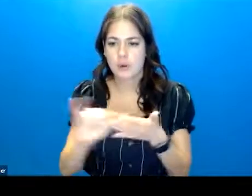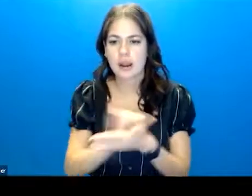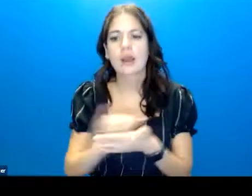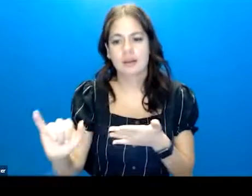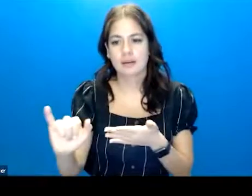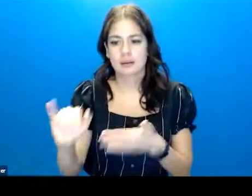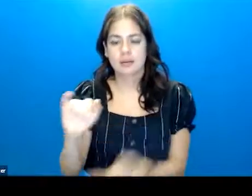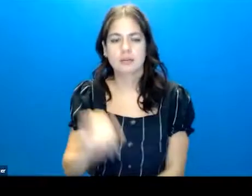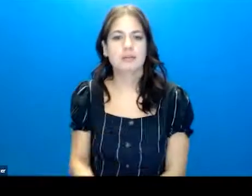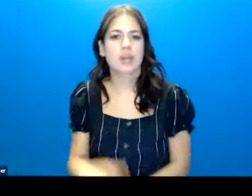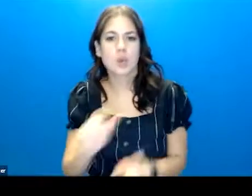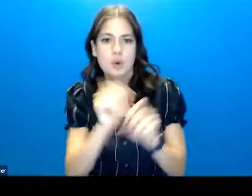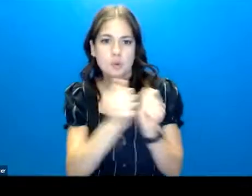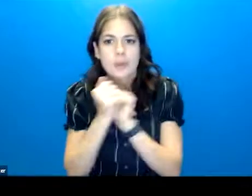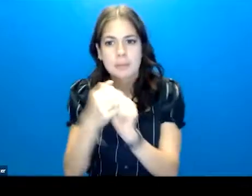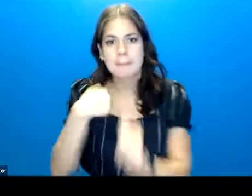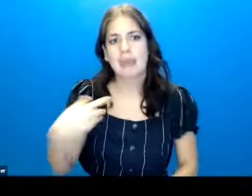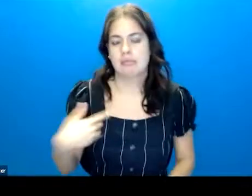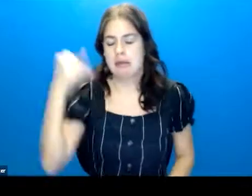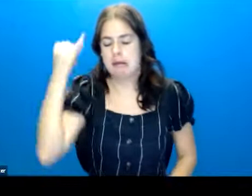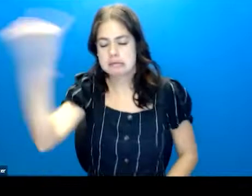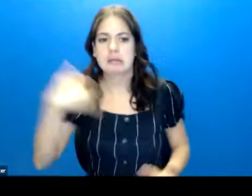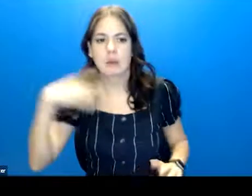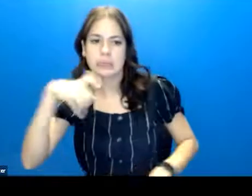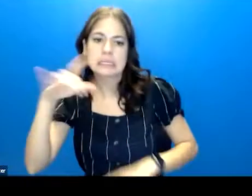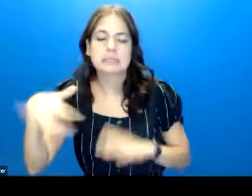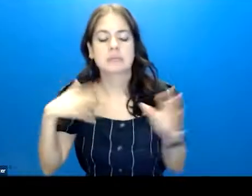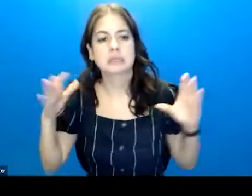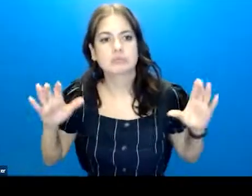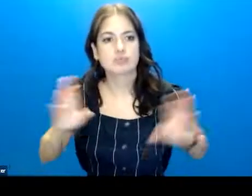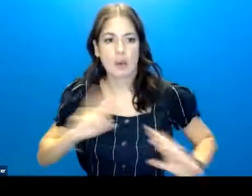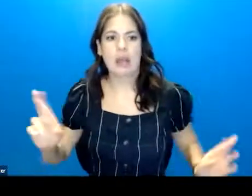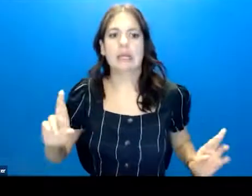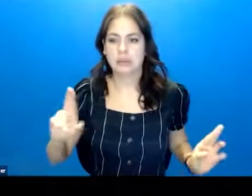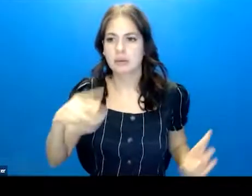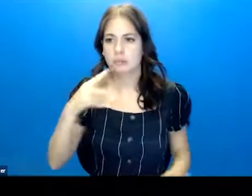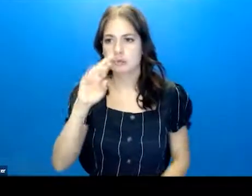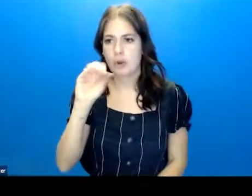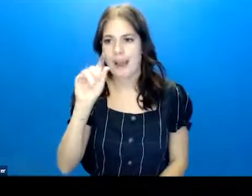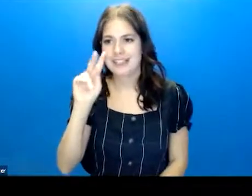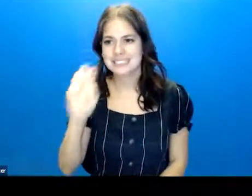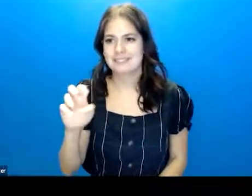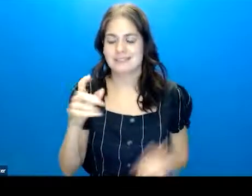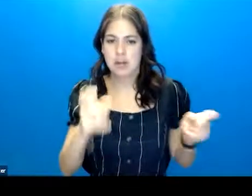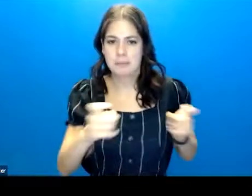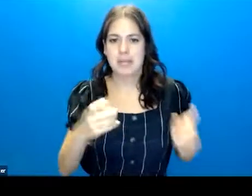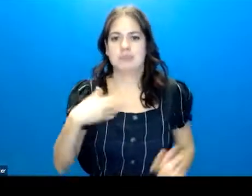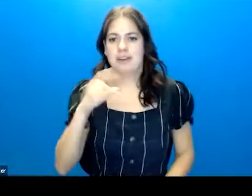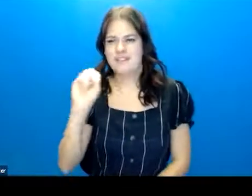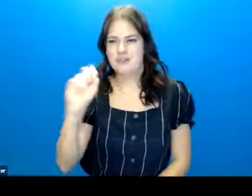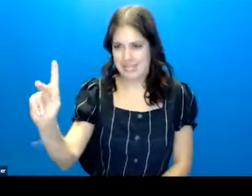working with me on this. It's this idea that we really need to be proactive in our management of risk.